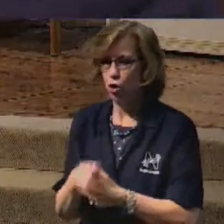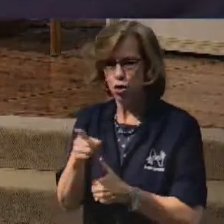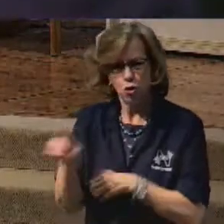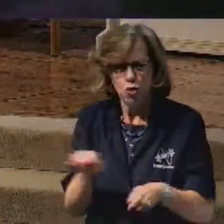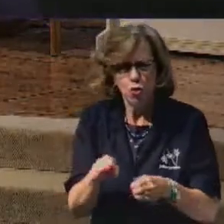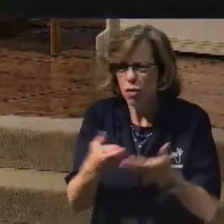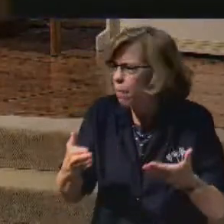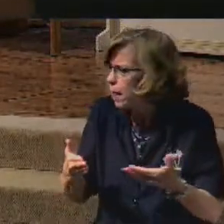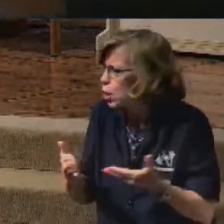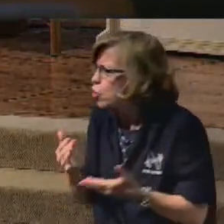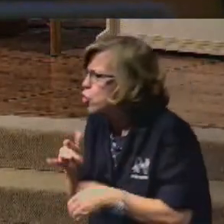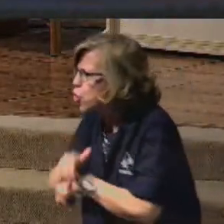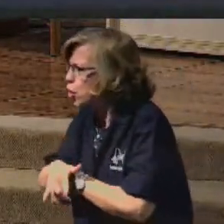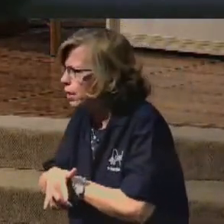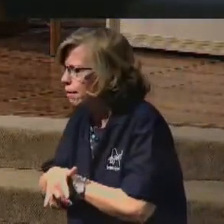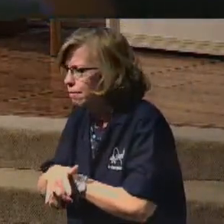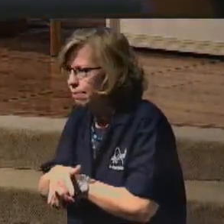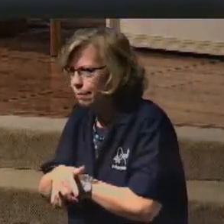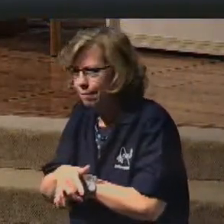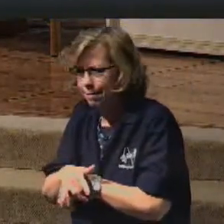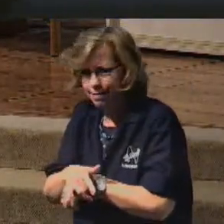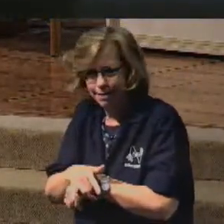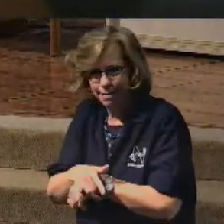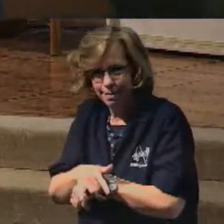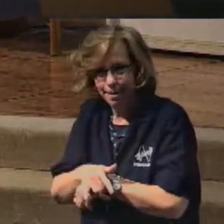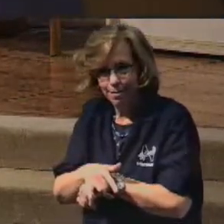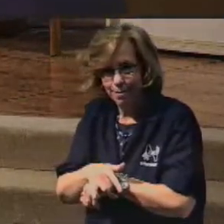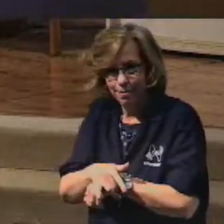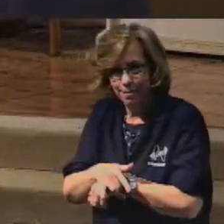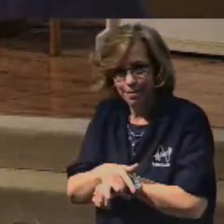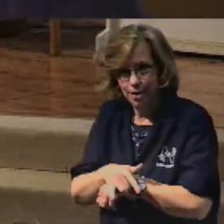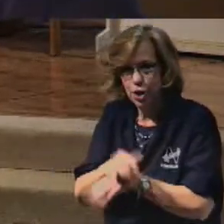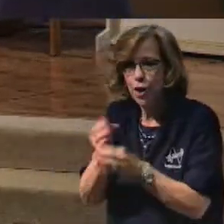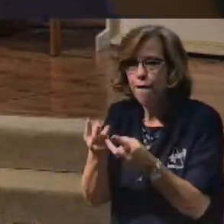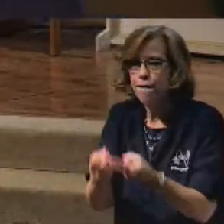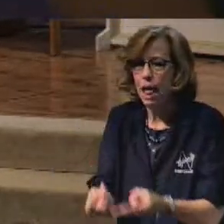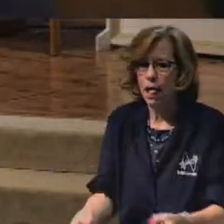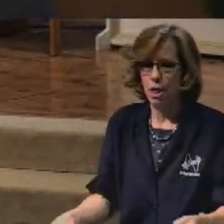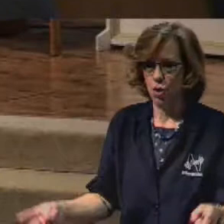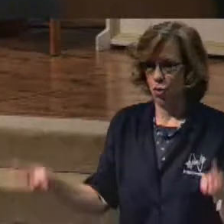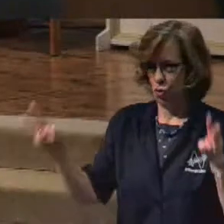early, then it's of value.